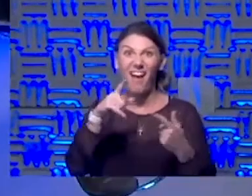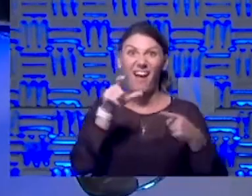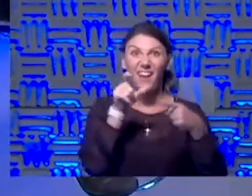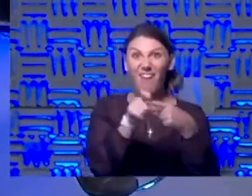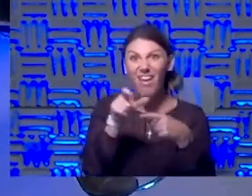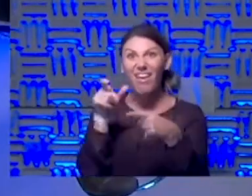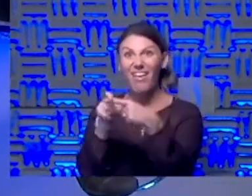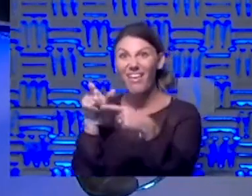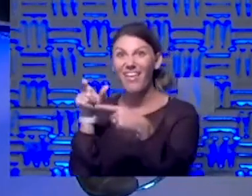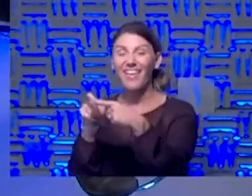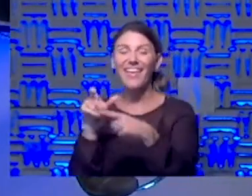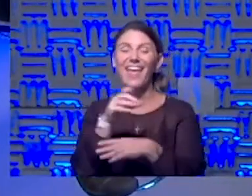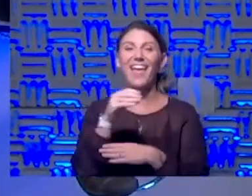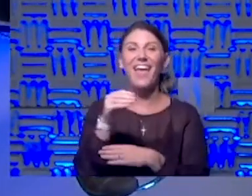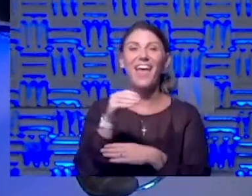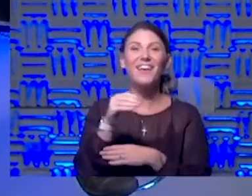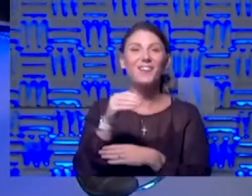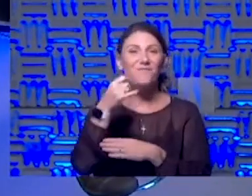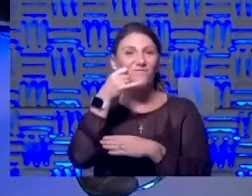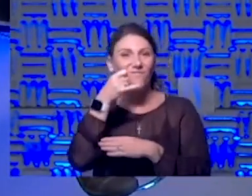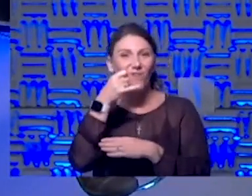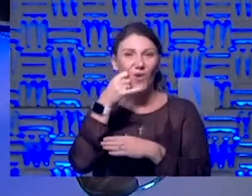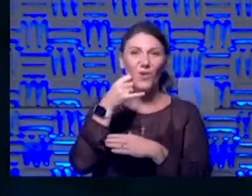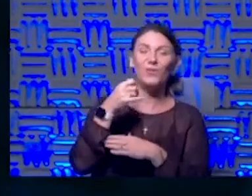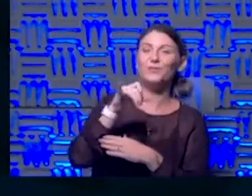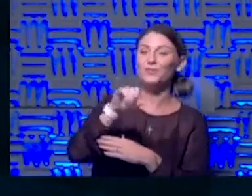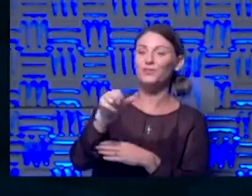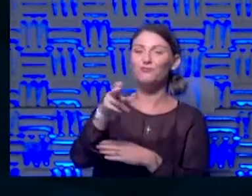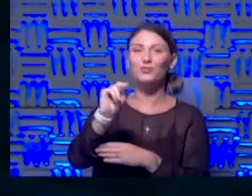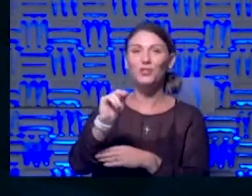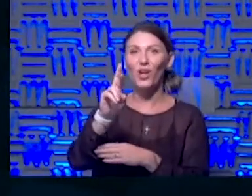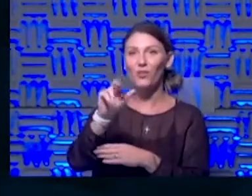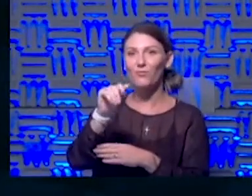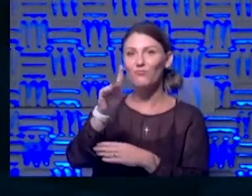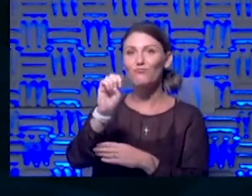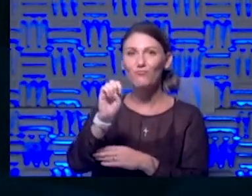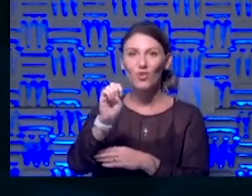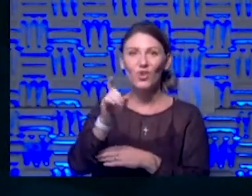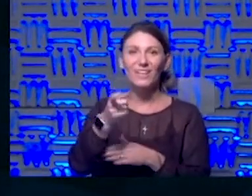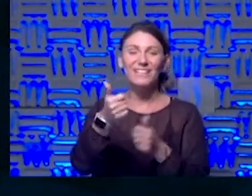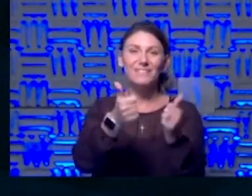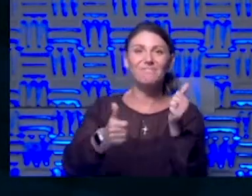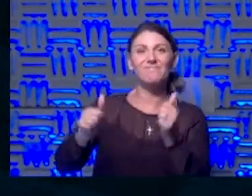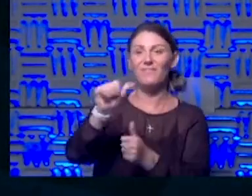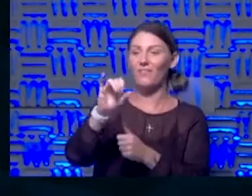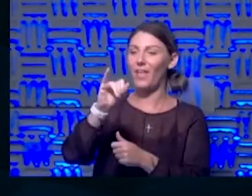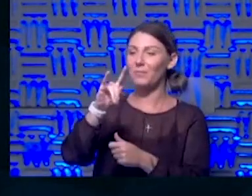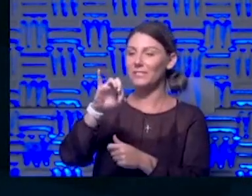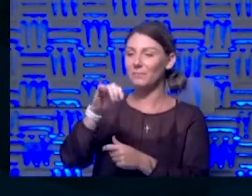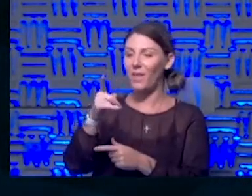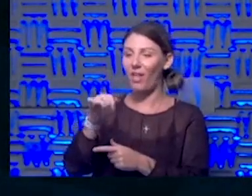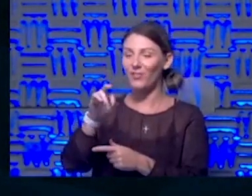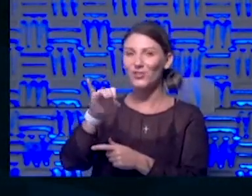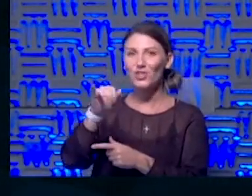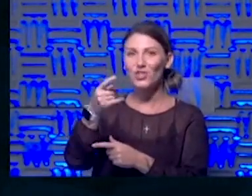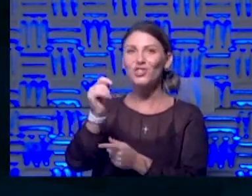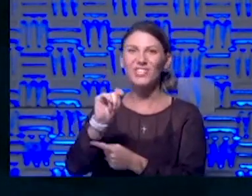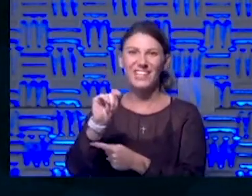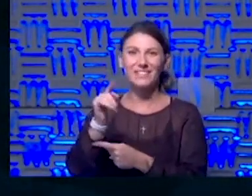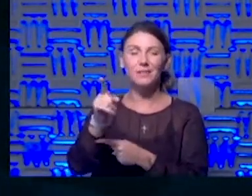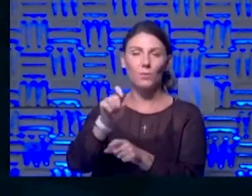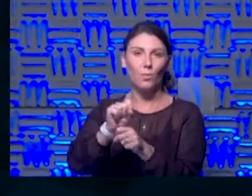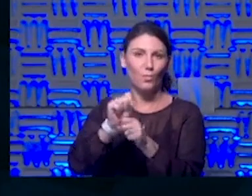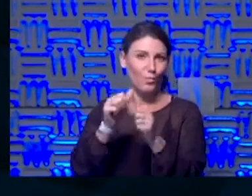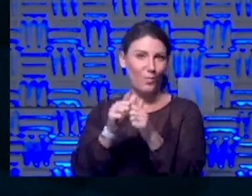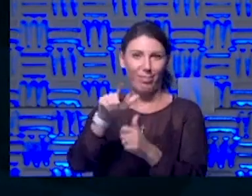that. And on the phone is John Rules, a KDHE epidemiologist and Lee Norman's right-hand person. So we've got a great crowd